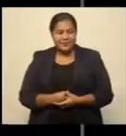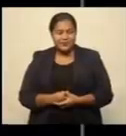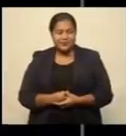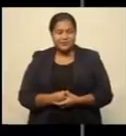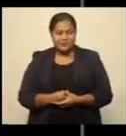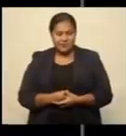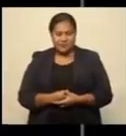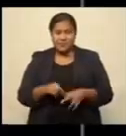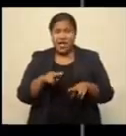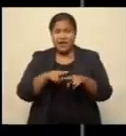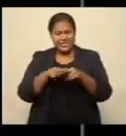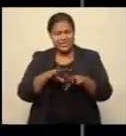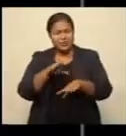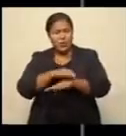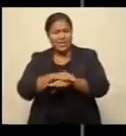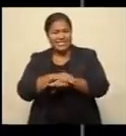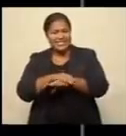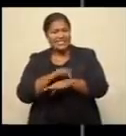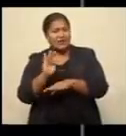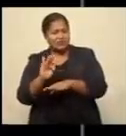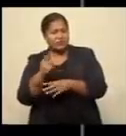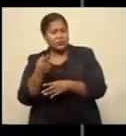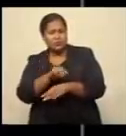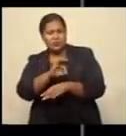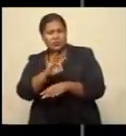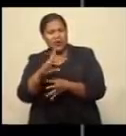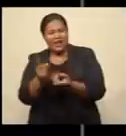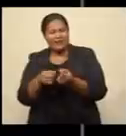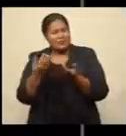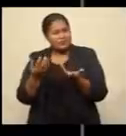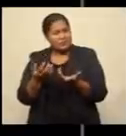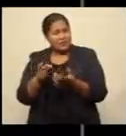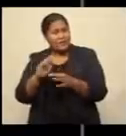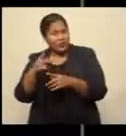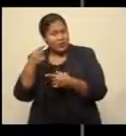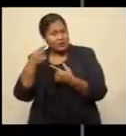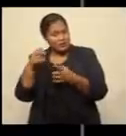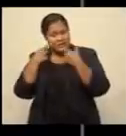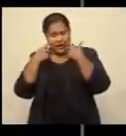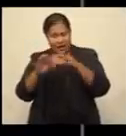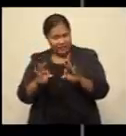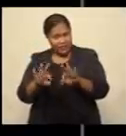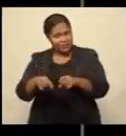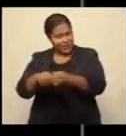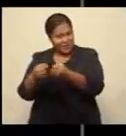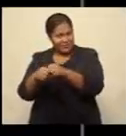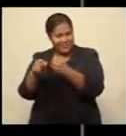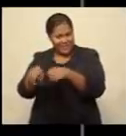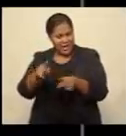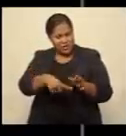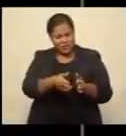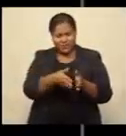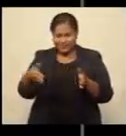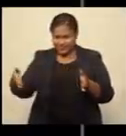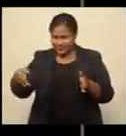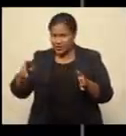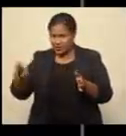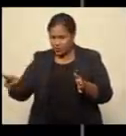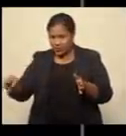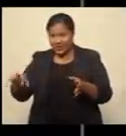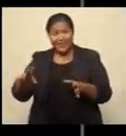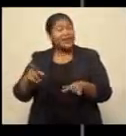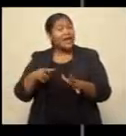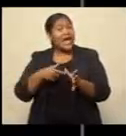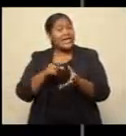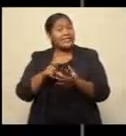The Fiji police force has not let up in its enforcement of the curfew and lockdown in the Suva Nusori Corridor. Acting Commissioner of